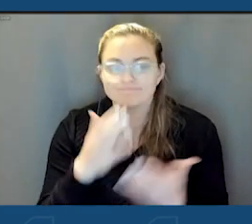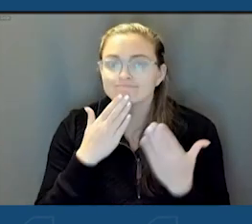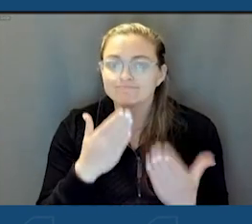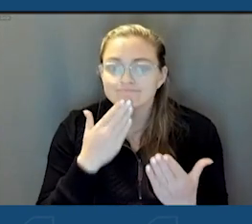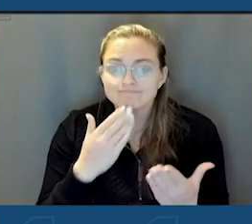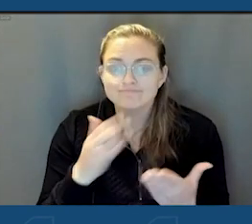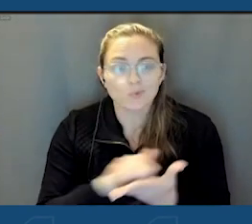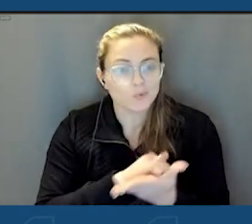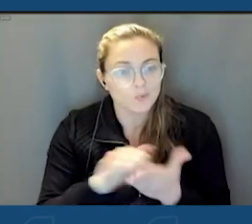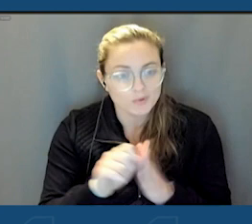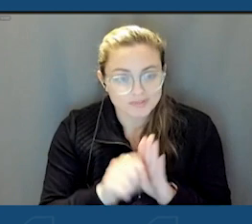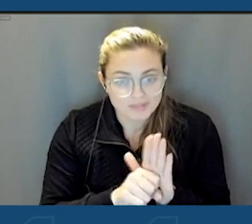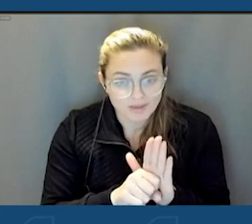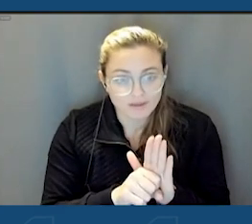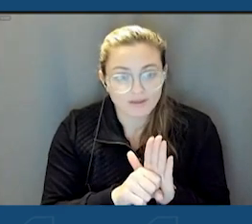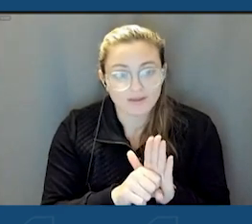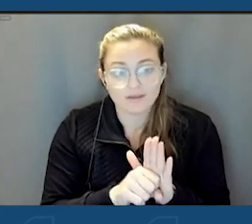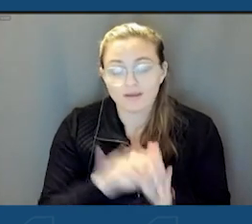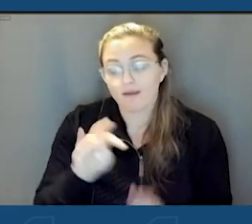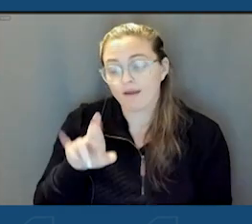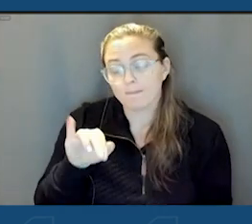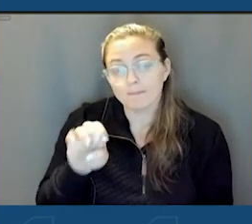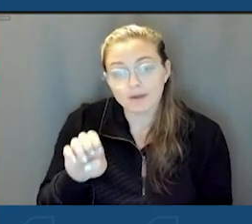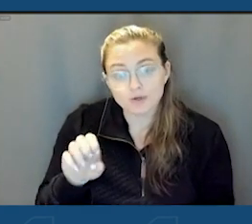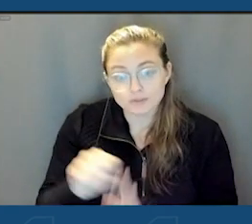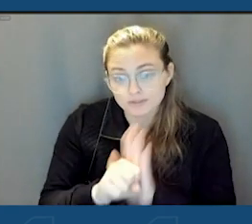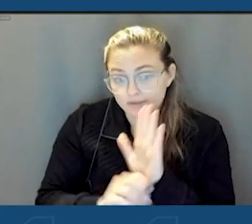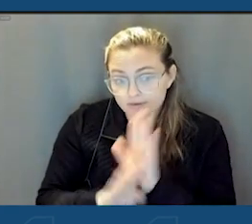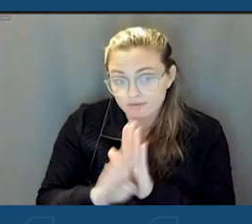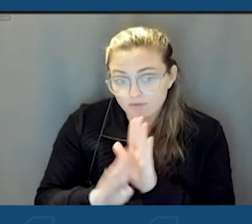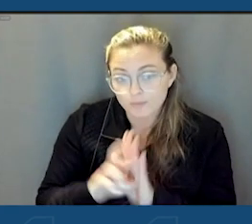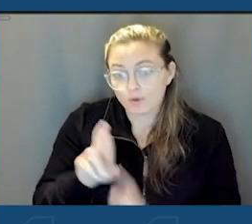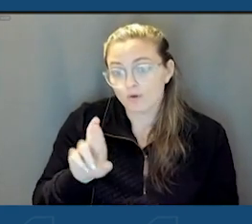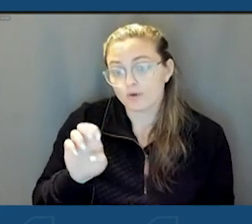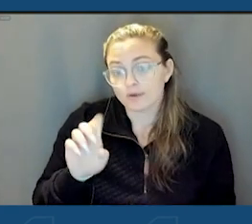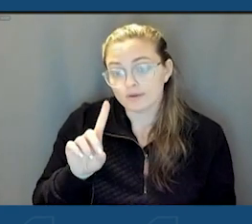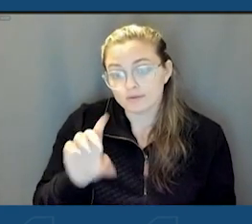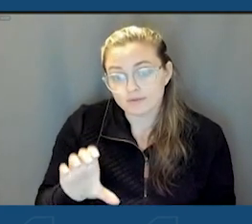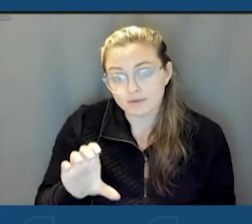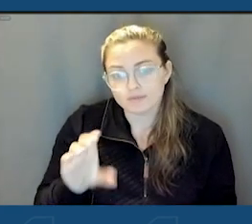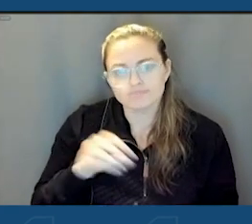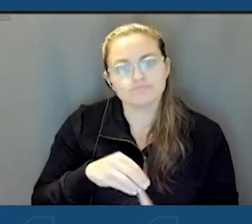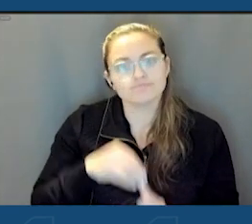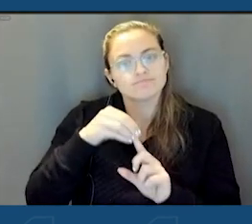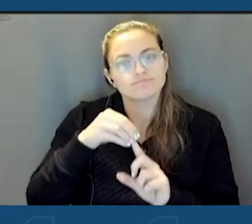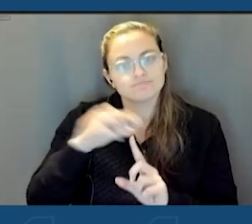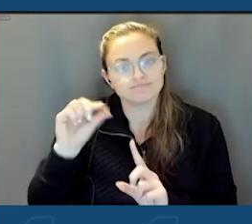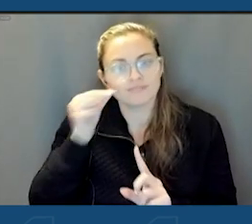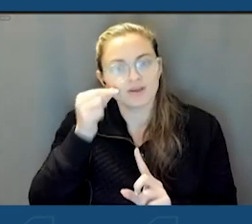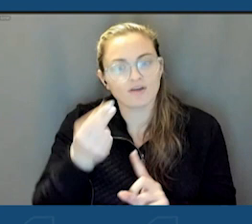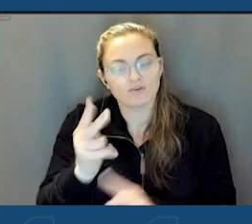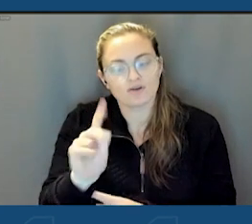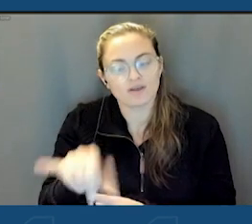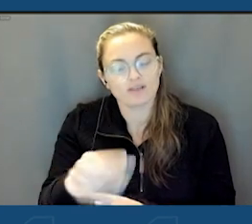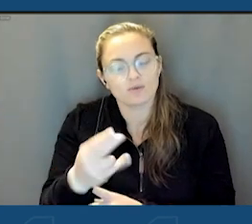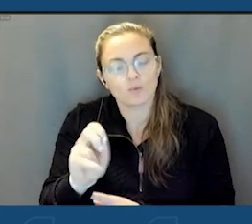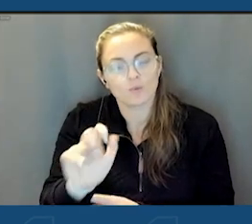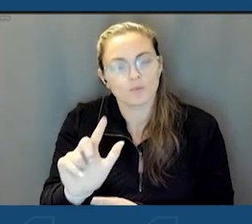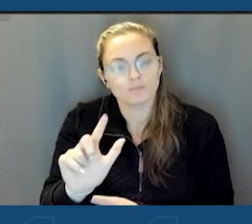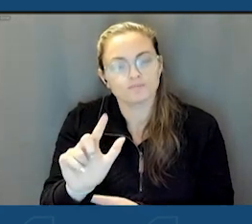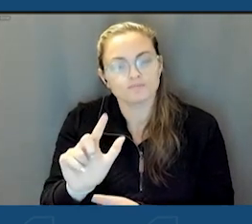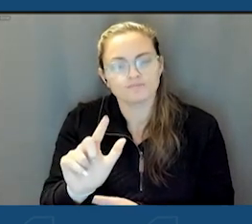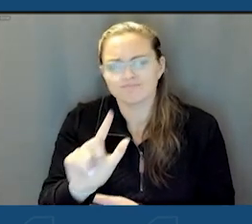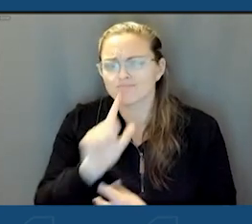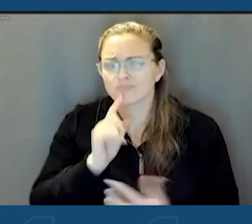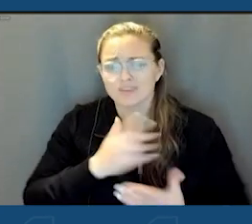State, Empire State Development, REDC, and especially Governor Kathy Hochul. We really